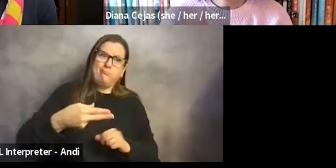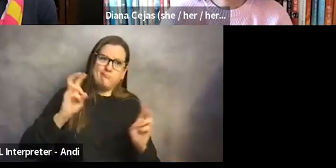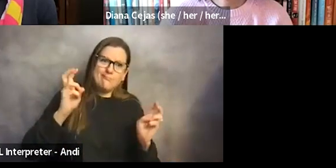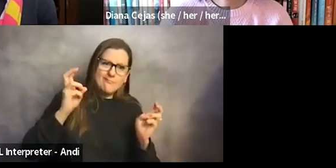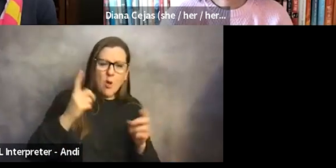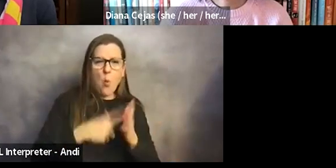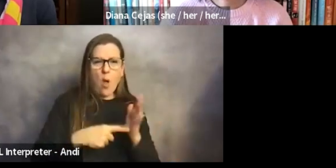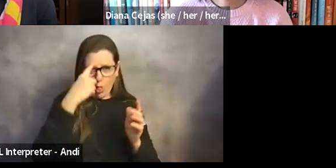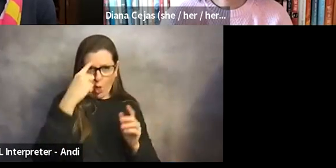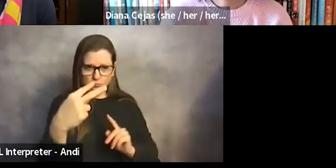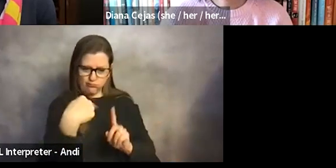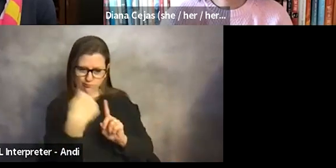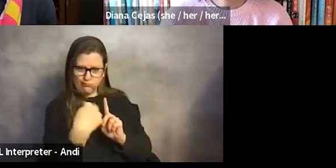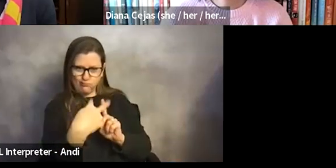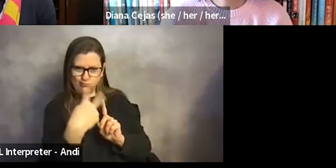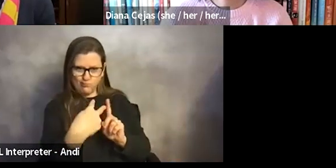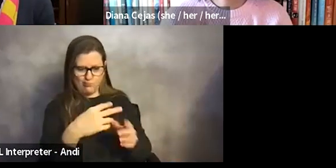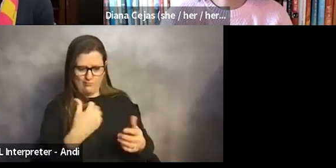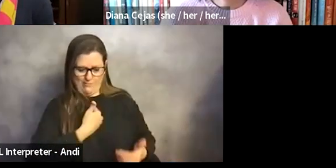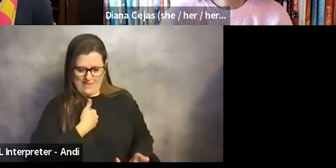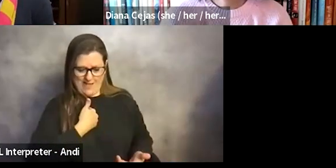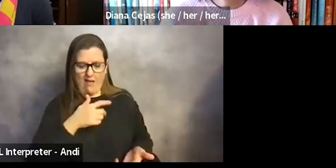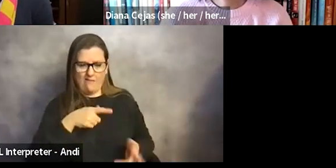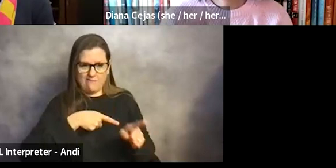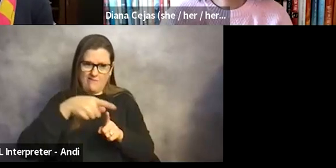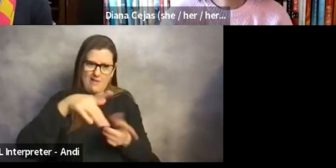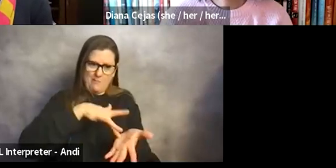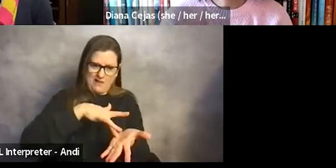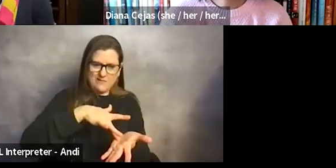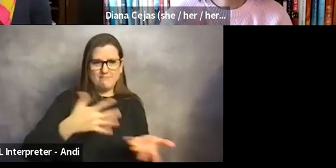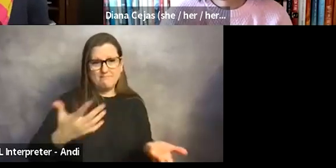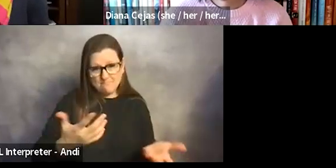I thought the perceptions were as an individual going into medicine with a disability.